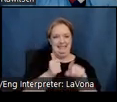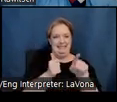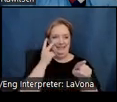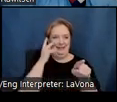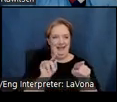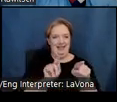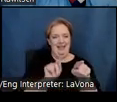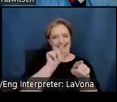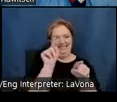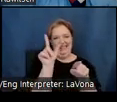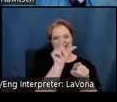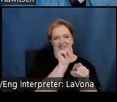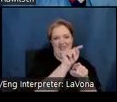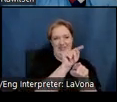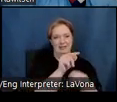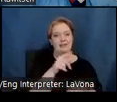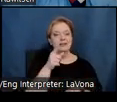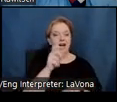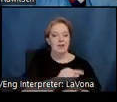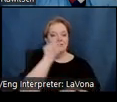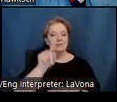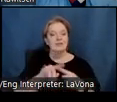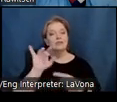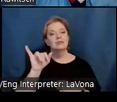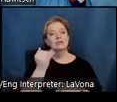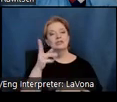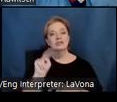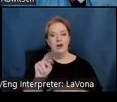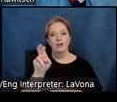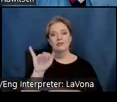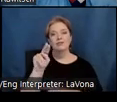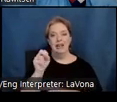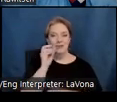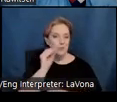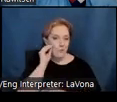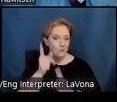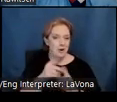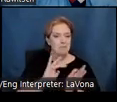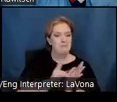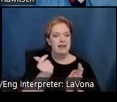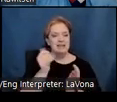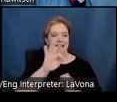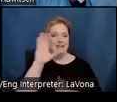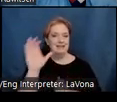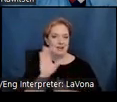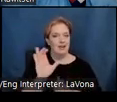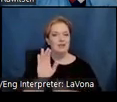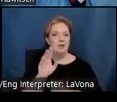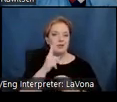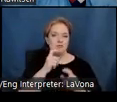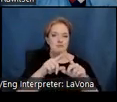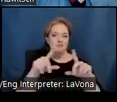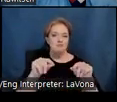museum buffs can visit the John Raines house of mid 19th century brick home built by predominant